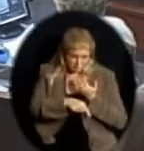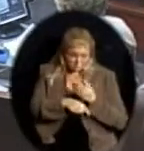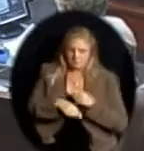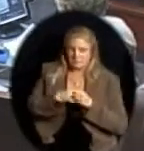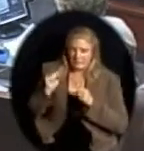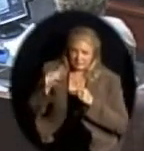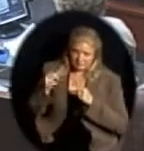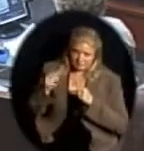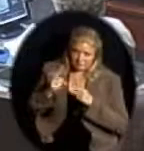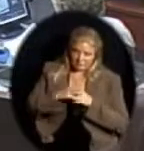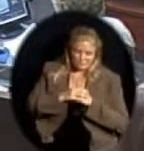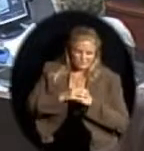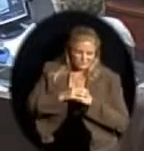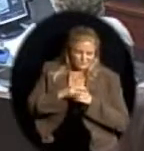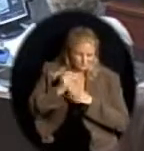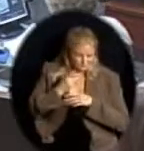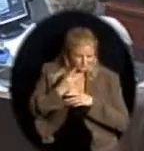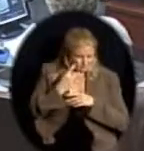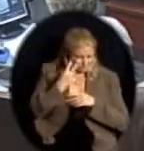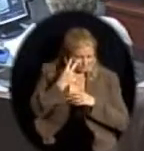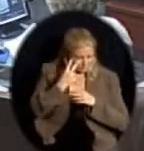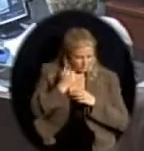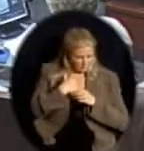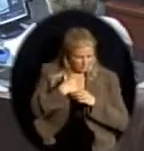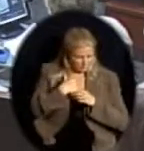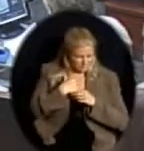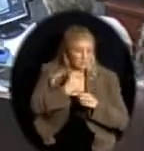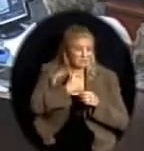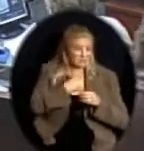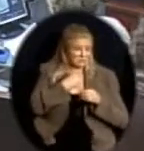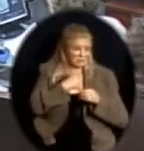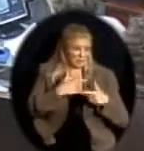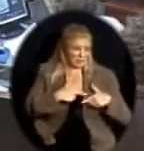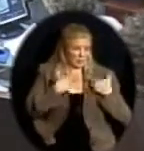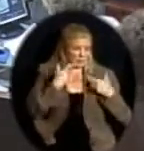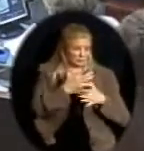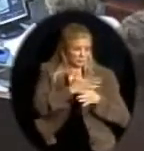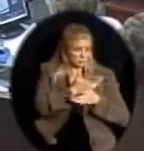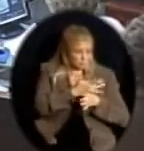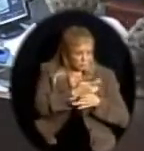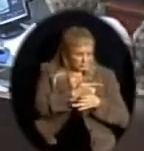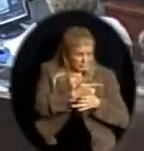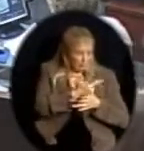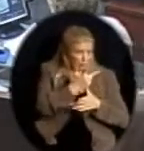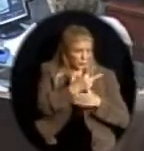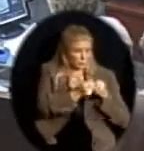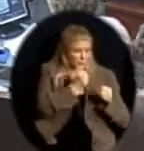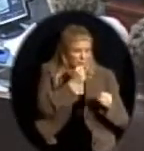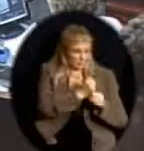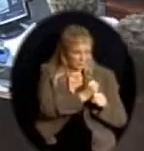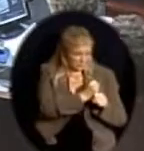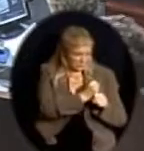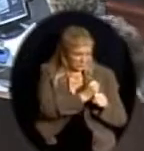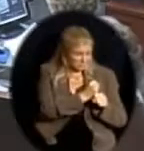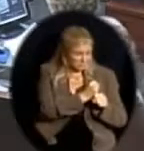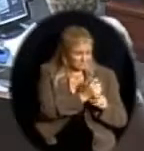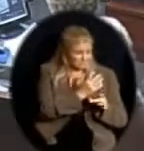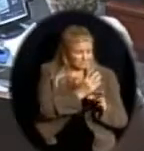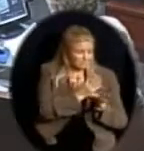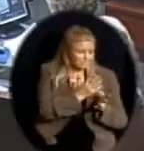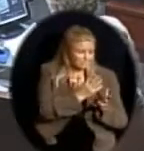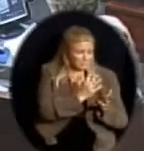looking at myself, I was in Germany for three years and tried to acquire a little bit of the language. it's like